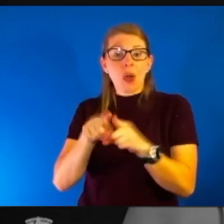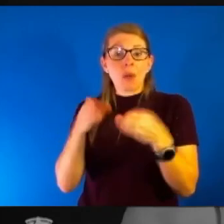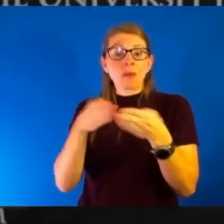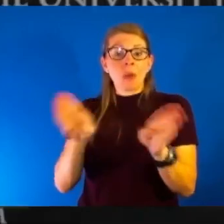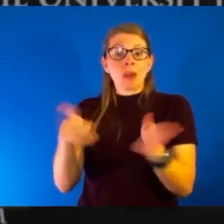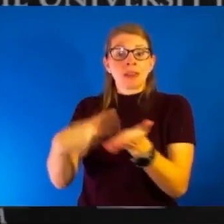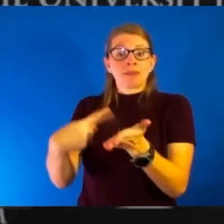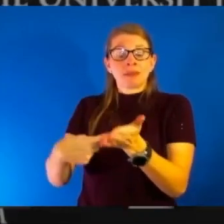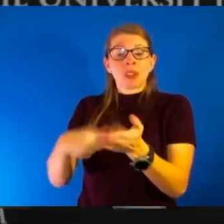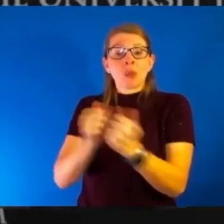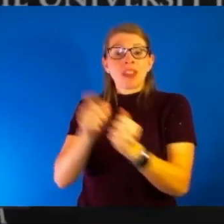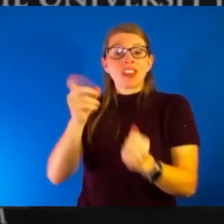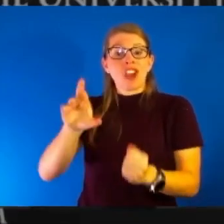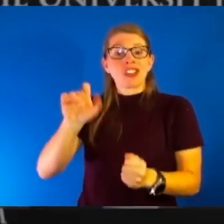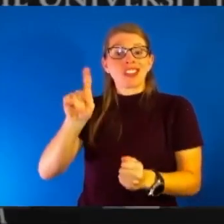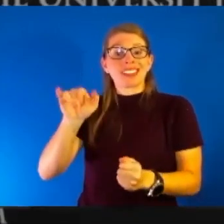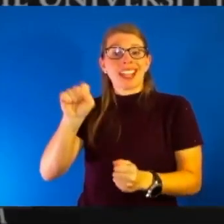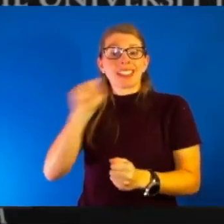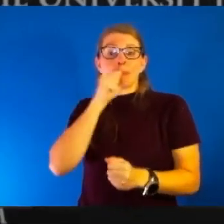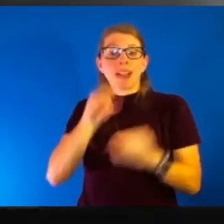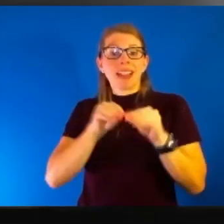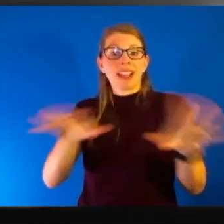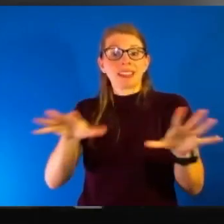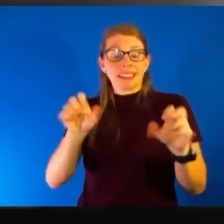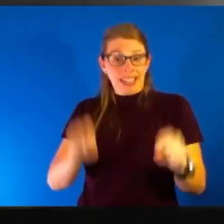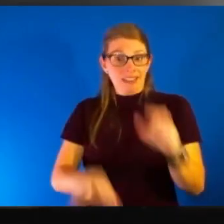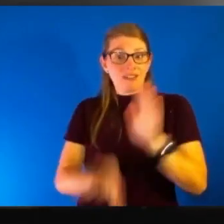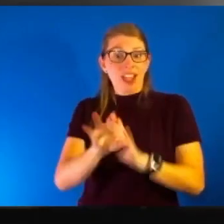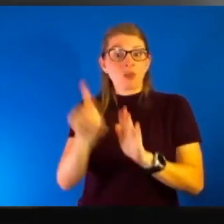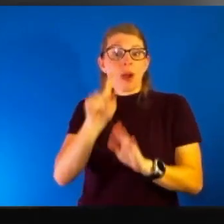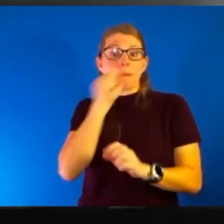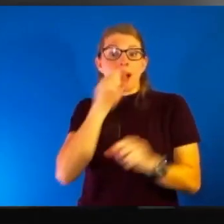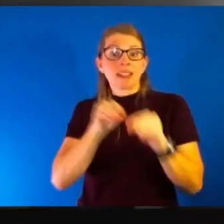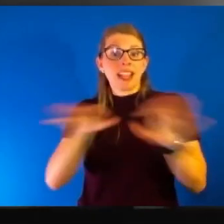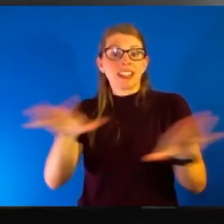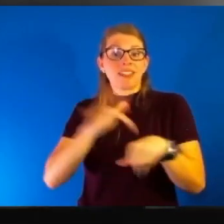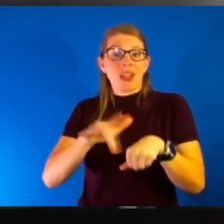podcasts. Now everywhere podcasts are available.